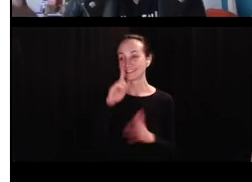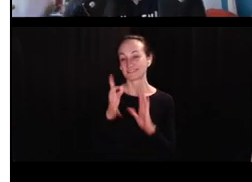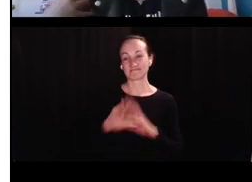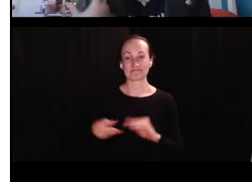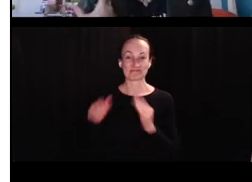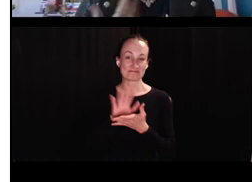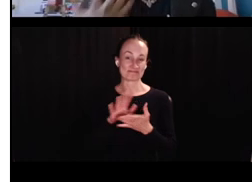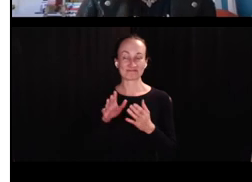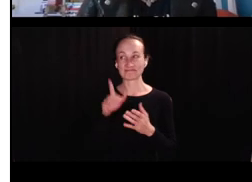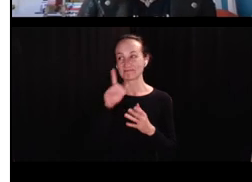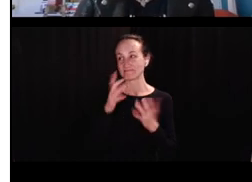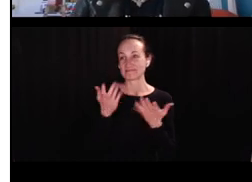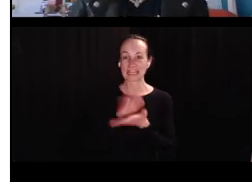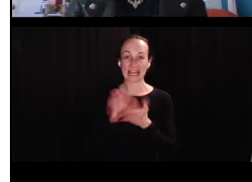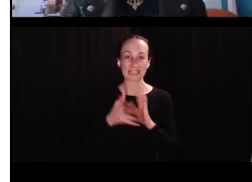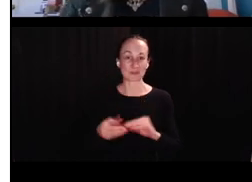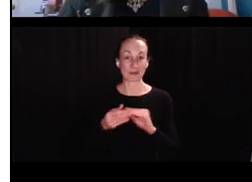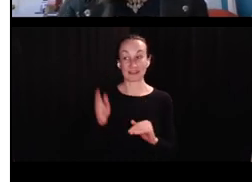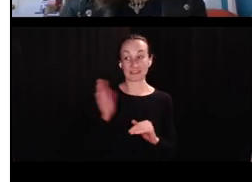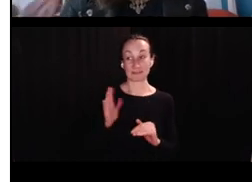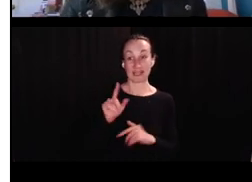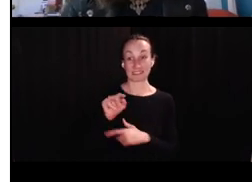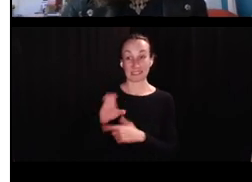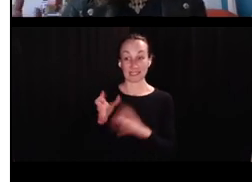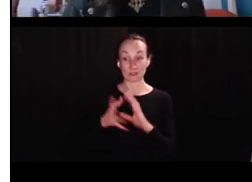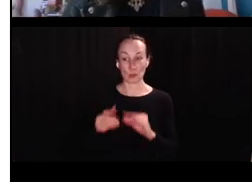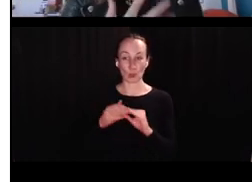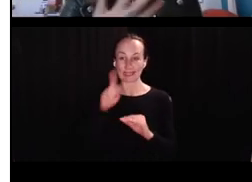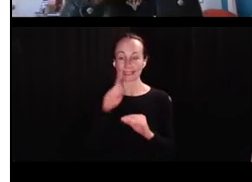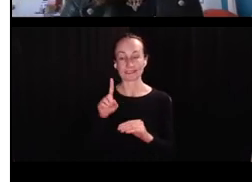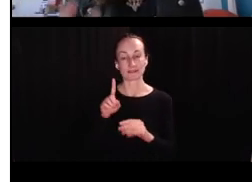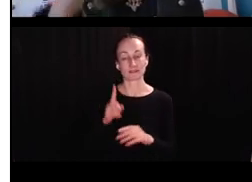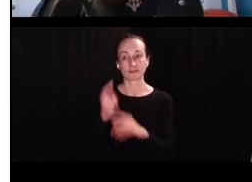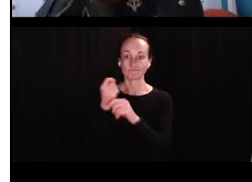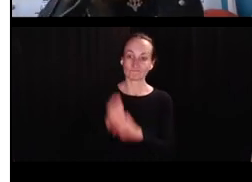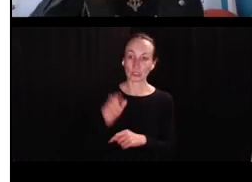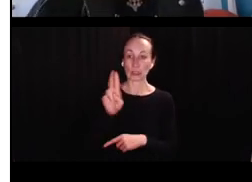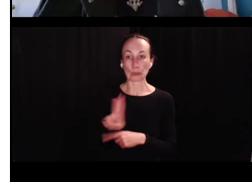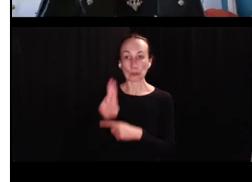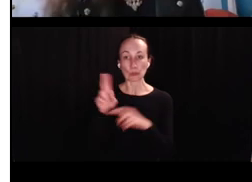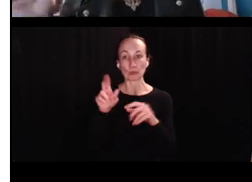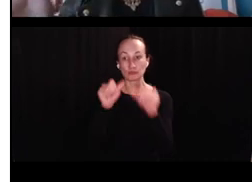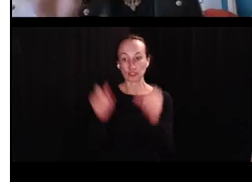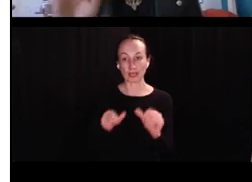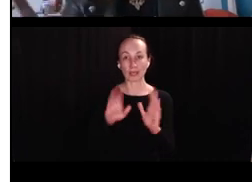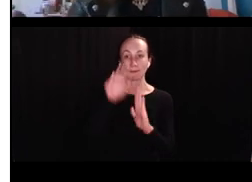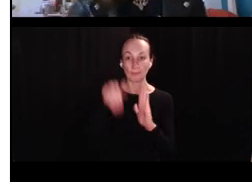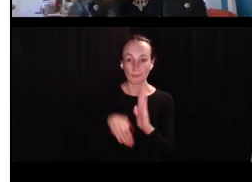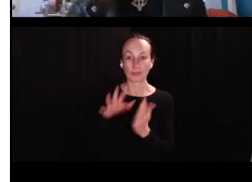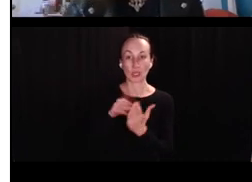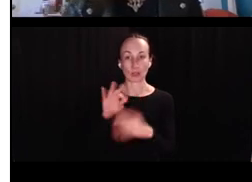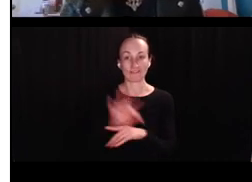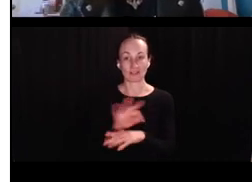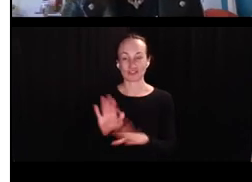And so going back to the idea that it's a fairy tale that the past tense story we hear in textbooks is a U shaped